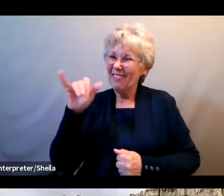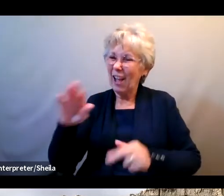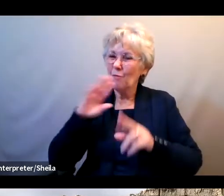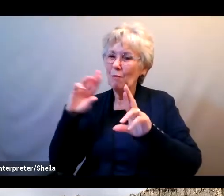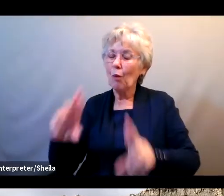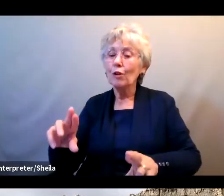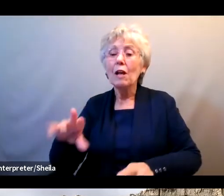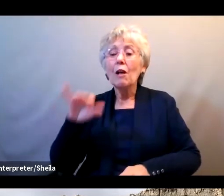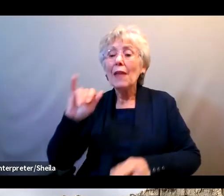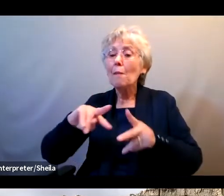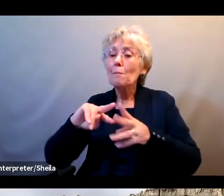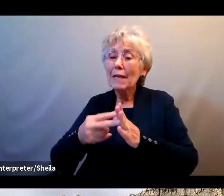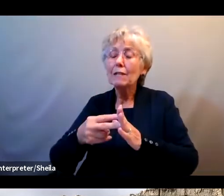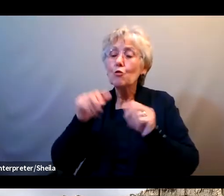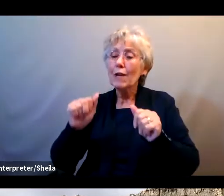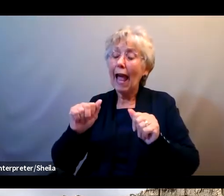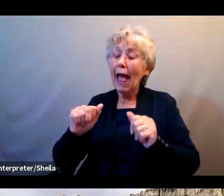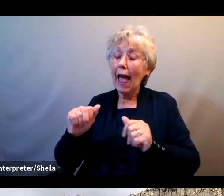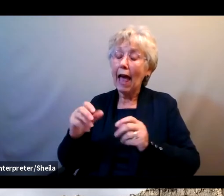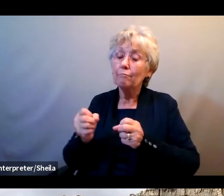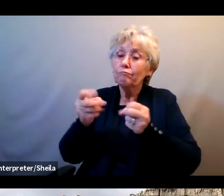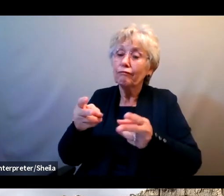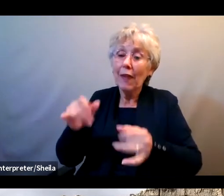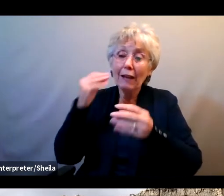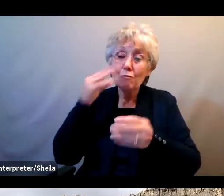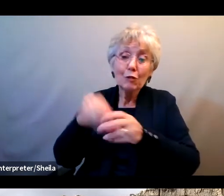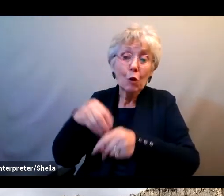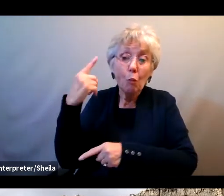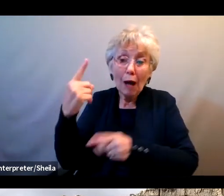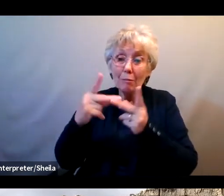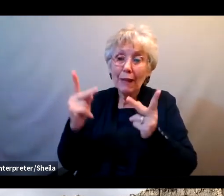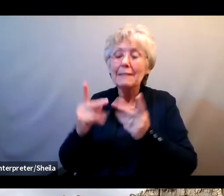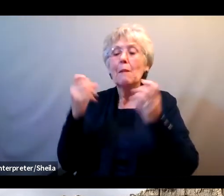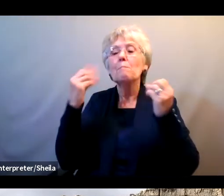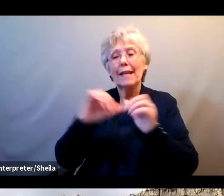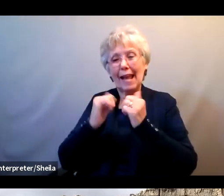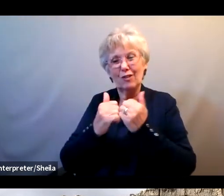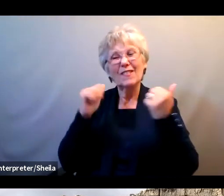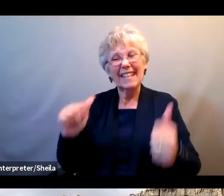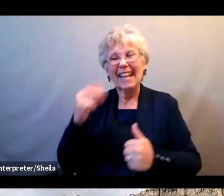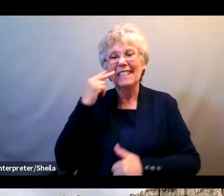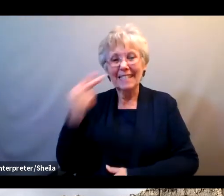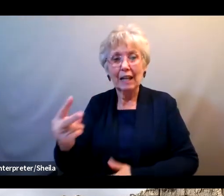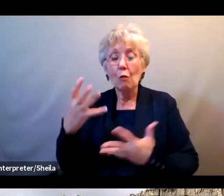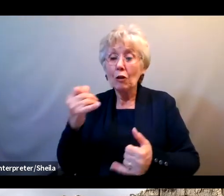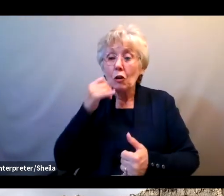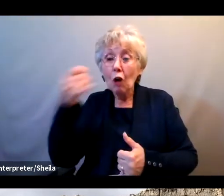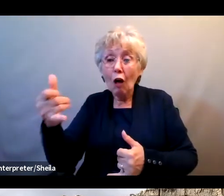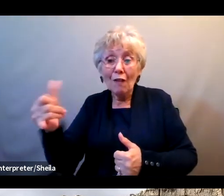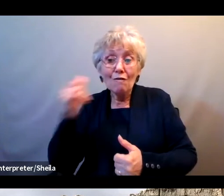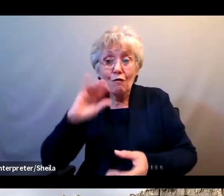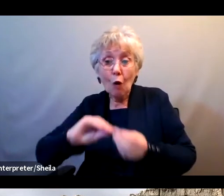shop for many different agencies. If you prefer to call, there's also a number on this slide, 877